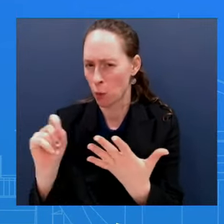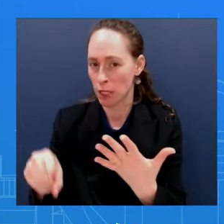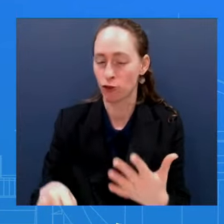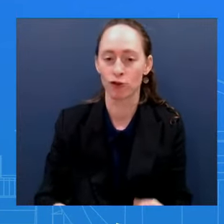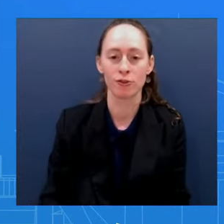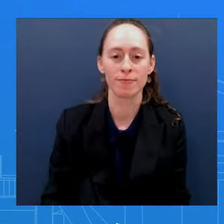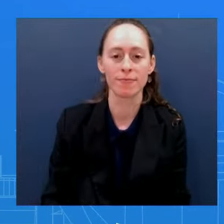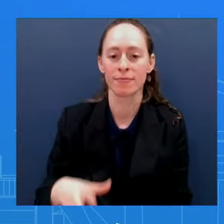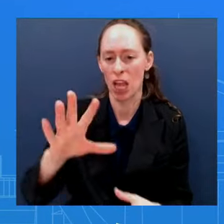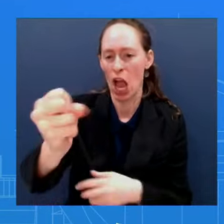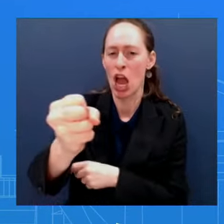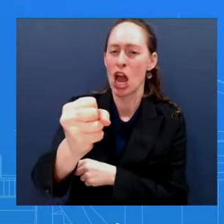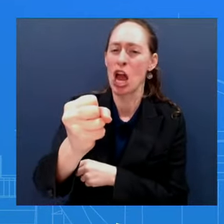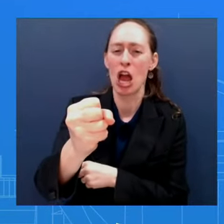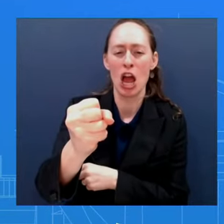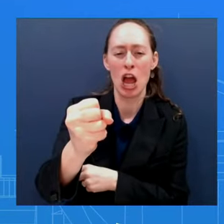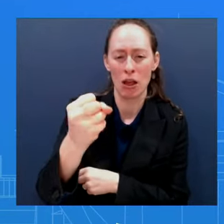that guidance